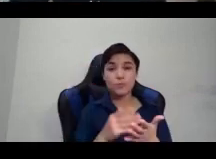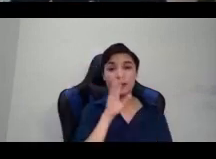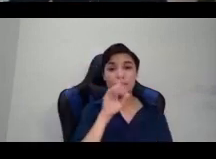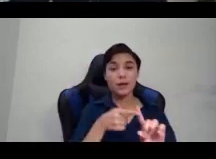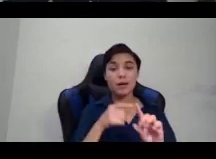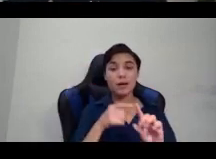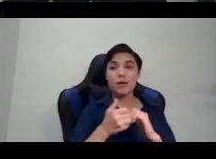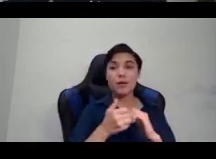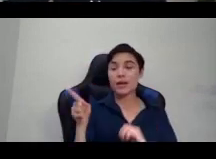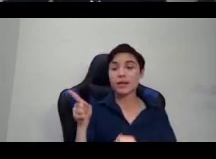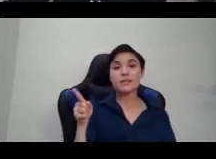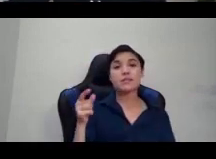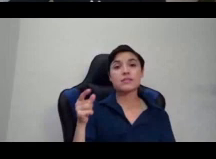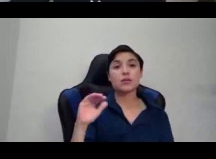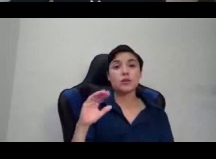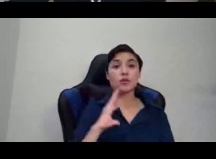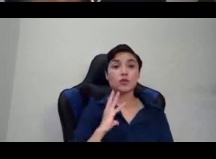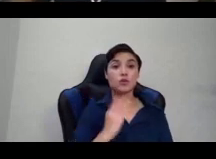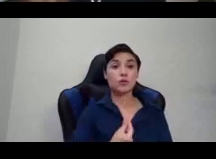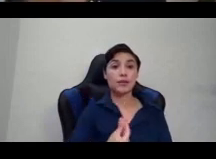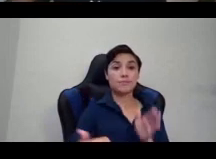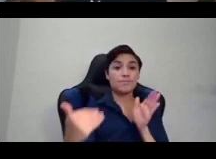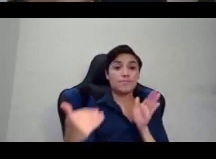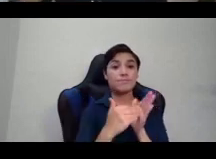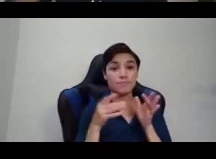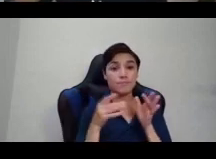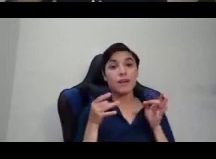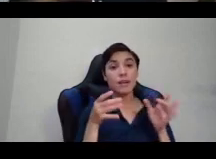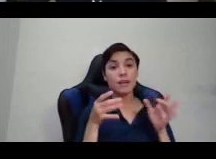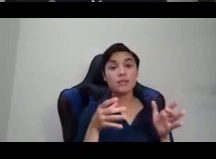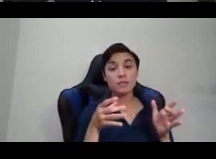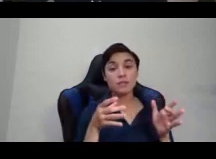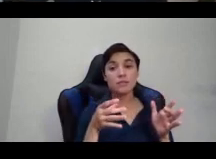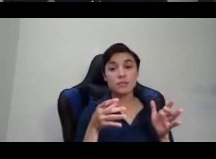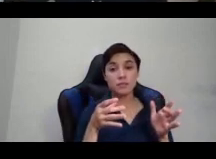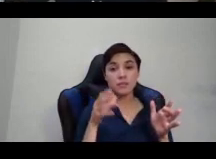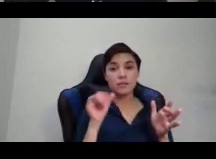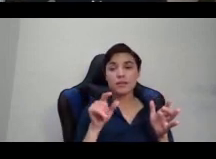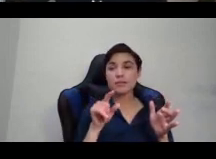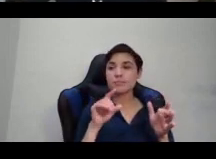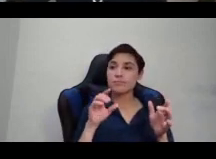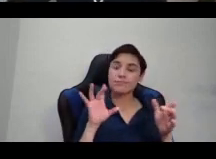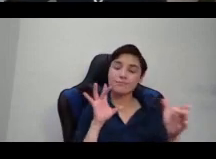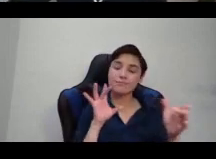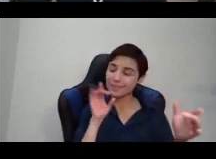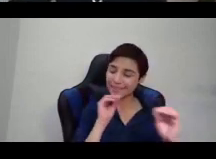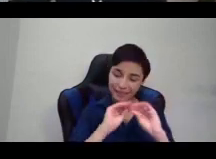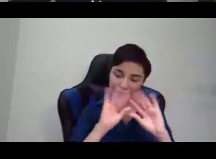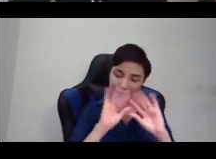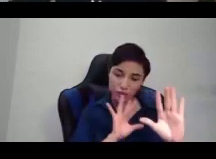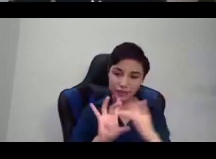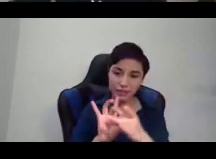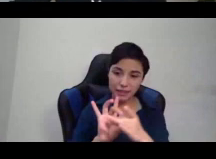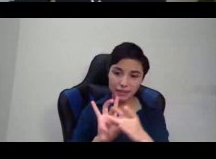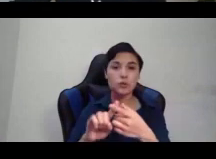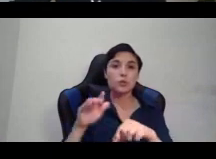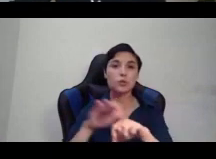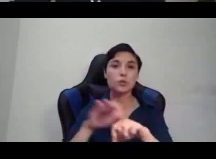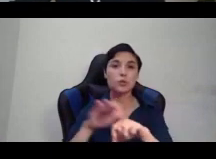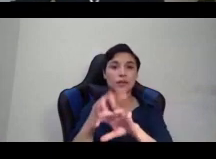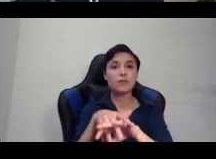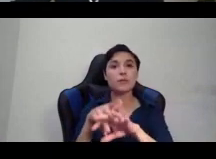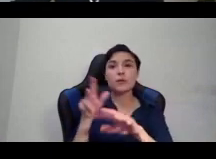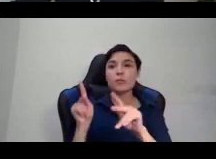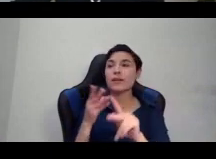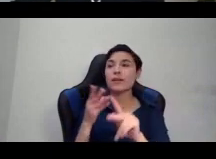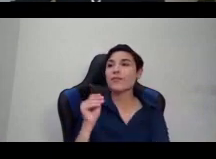order of transphobic violence is immediately connected to the war against indigenous people in their cultural ways and their cultural values